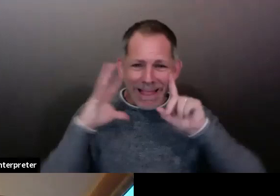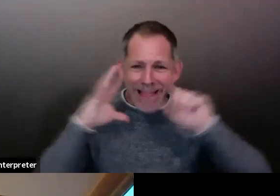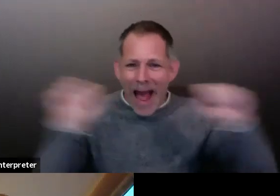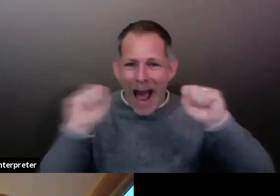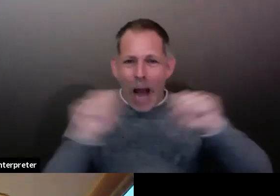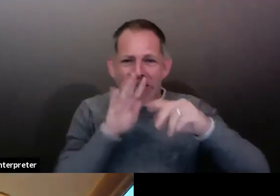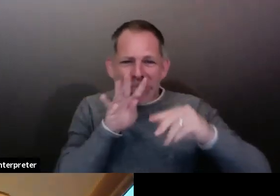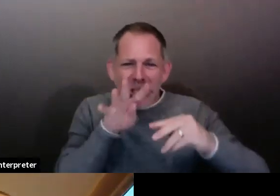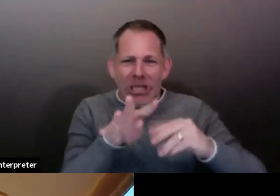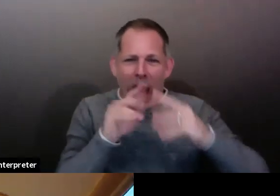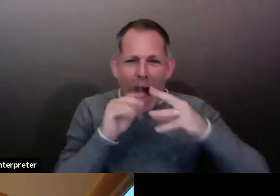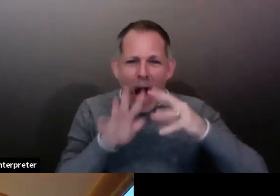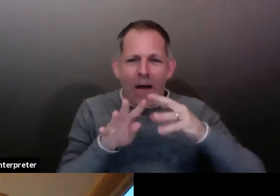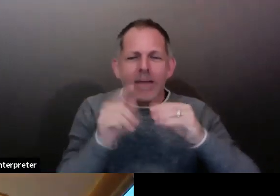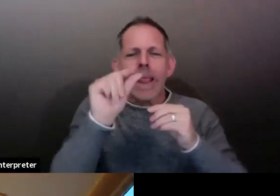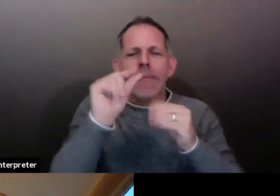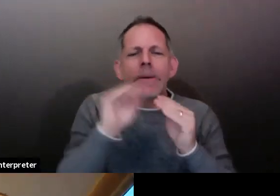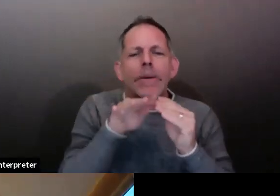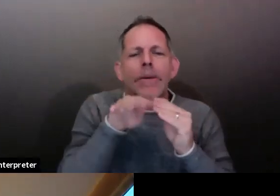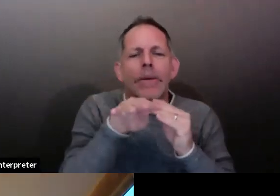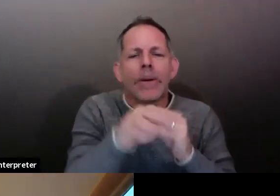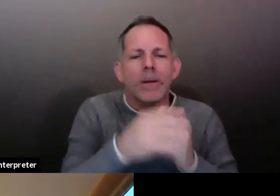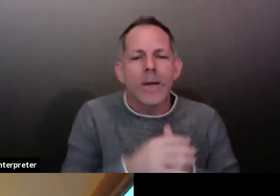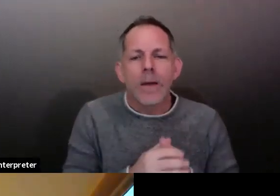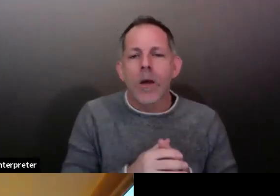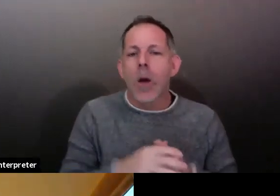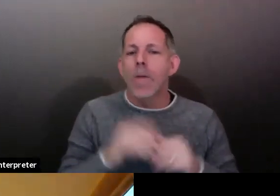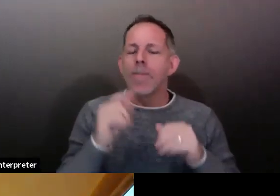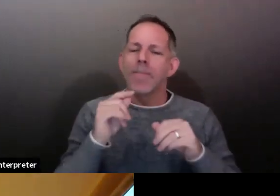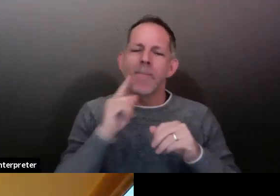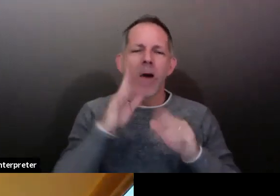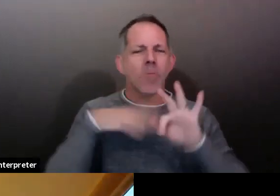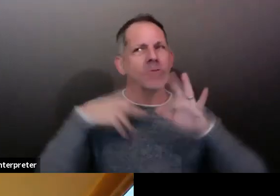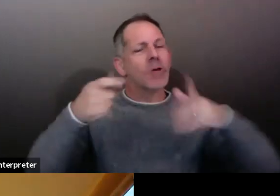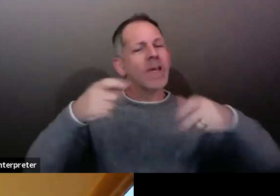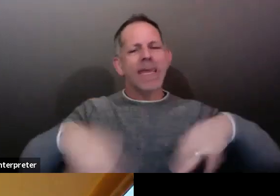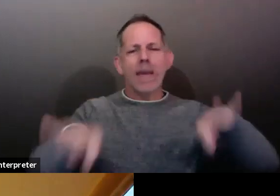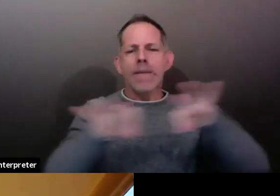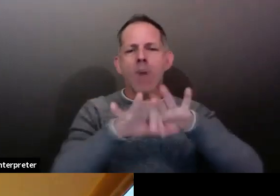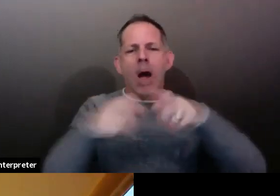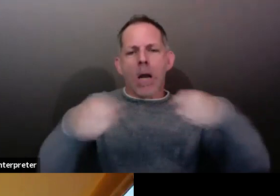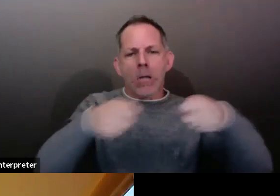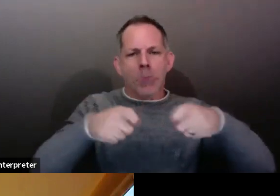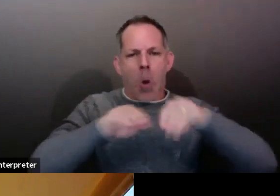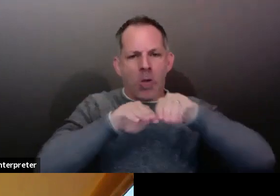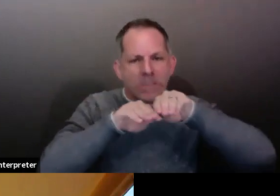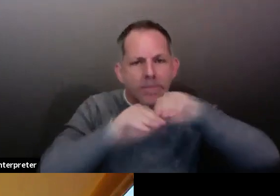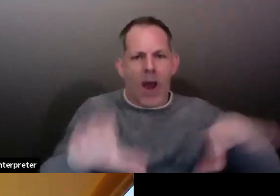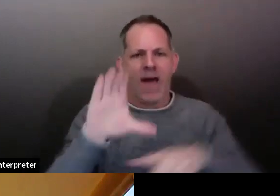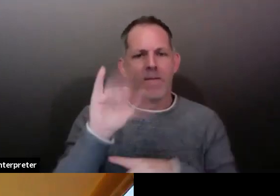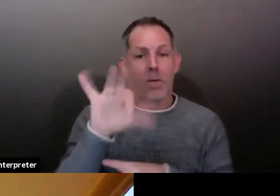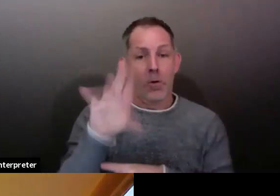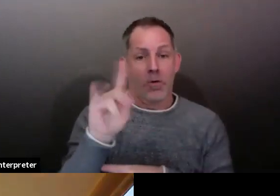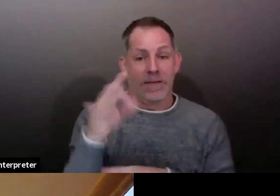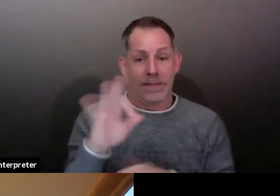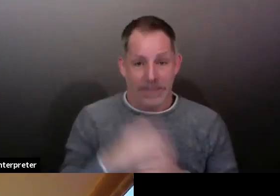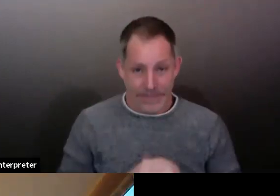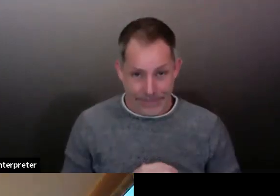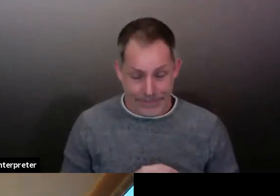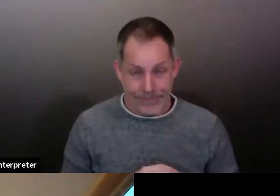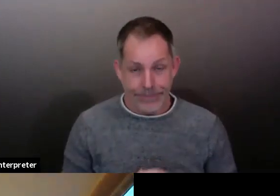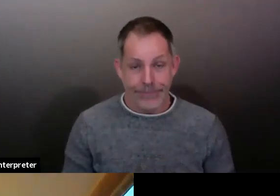that infectious aerosol cloud. We also know from epidemiologic studies and other analytic models